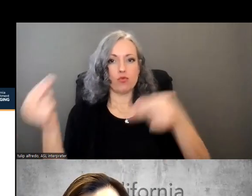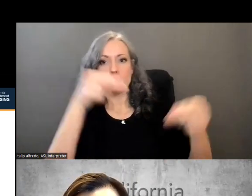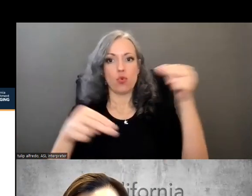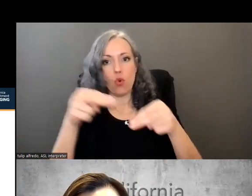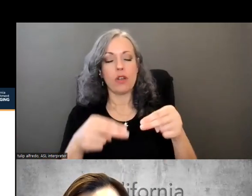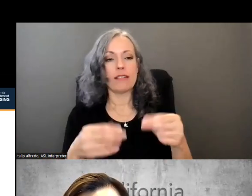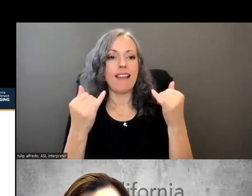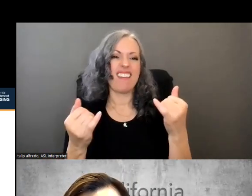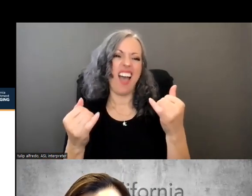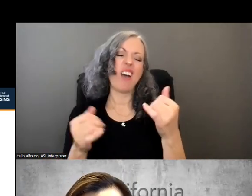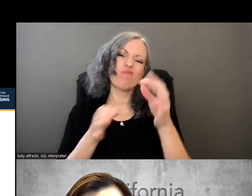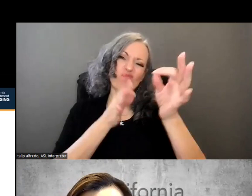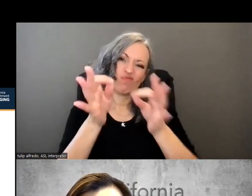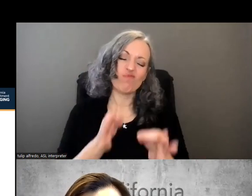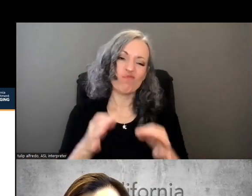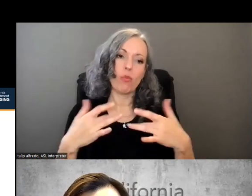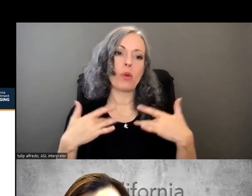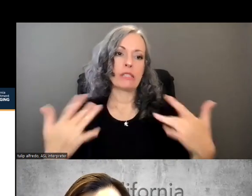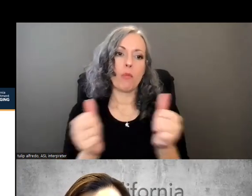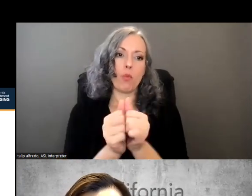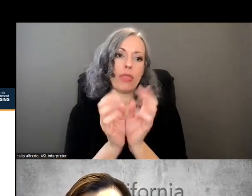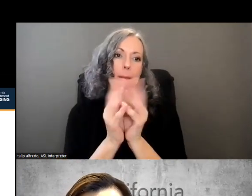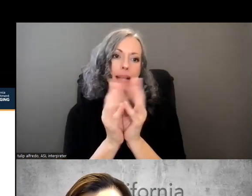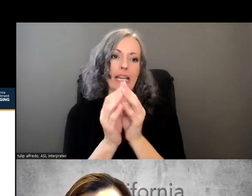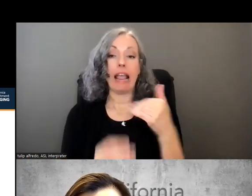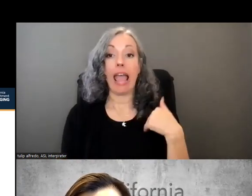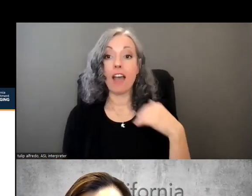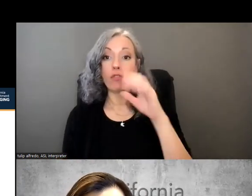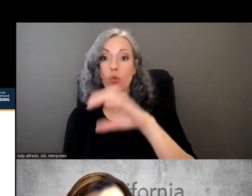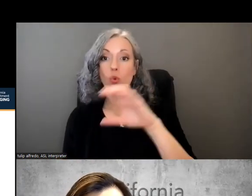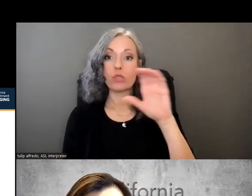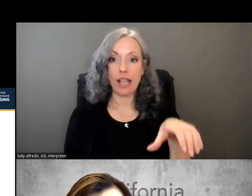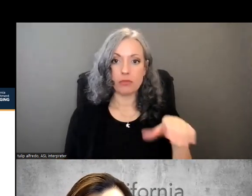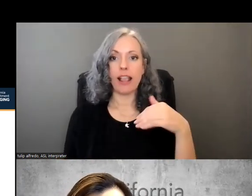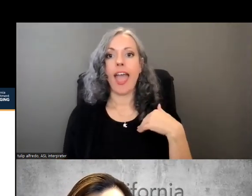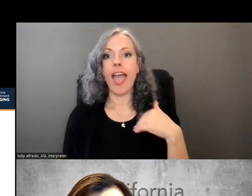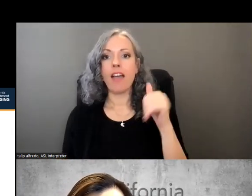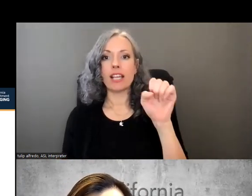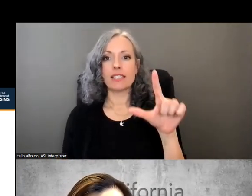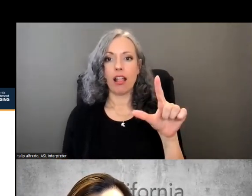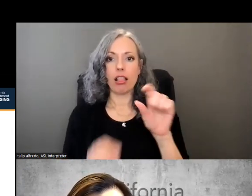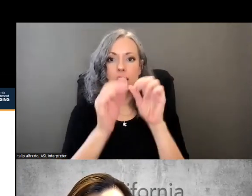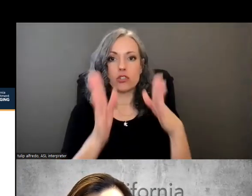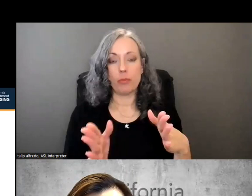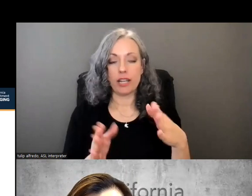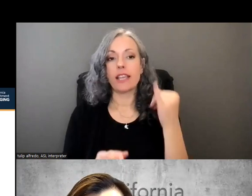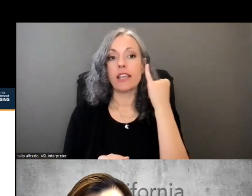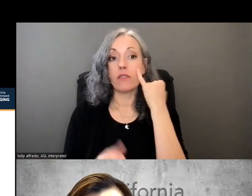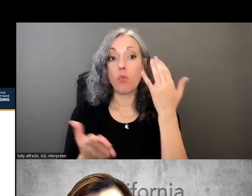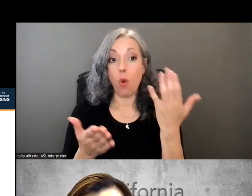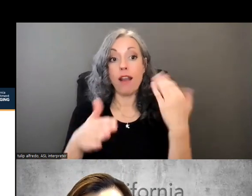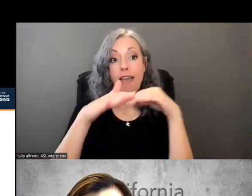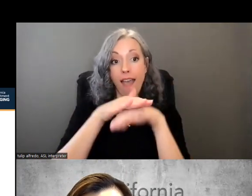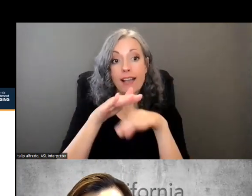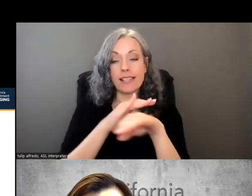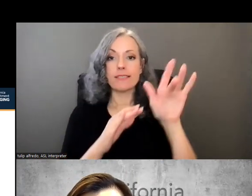and housekeeping for today's meeting closed captioning and asl interpreting services are available you can access that by clicking the